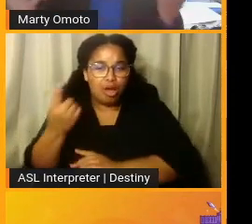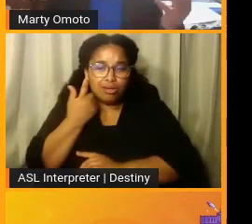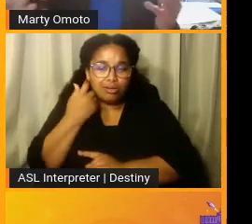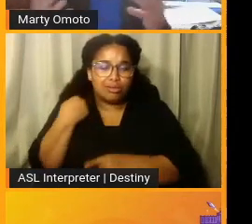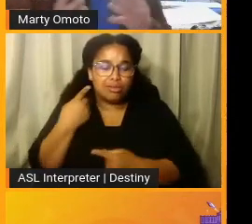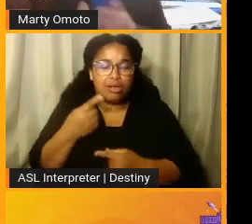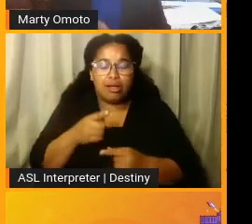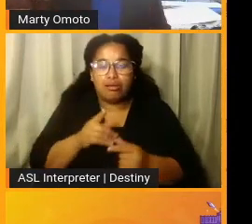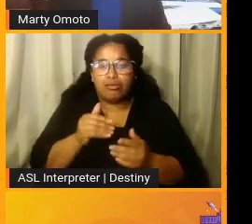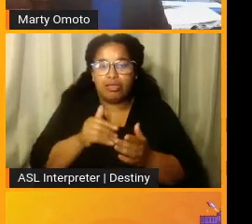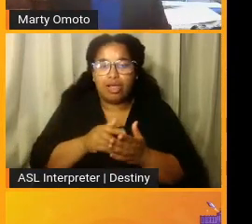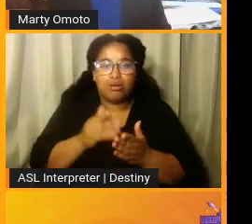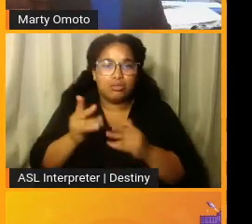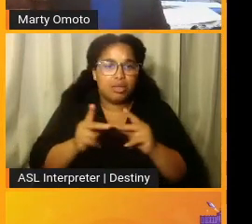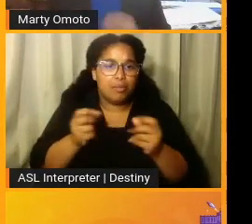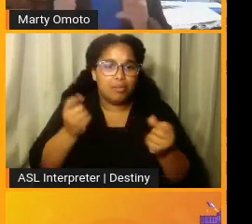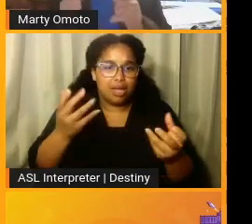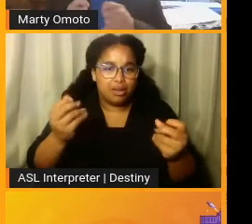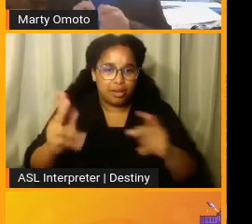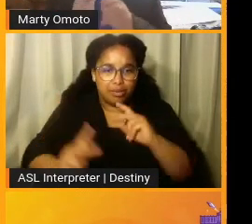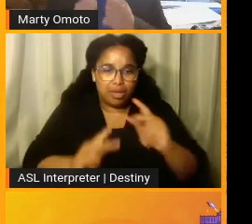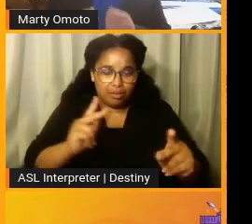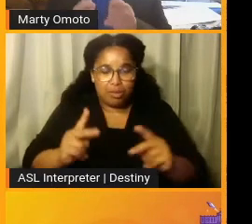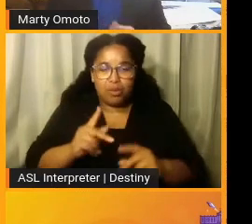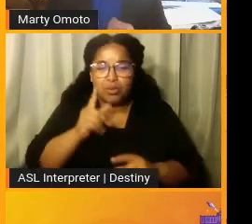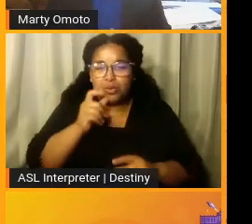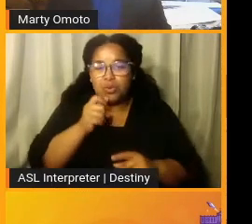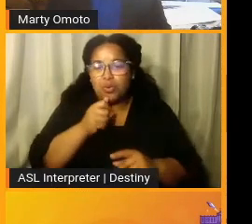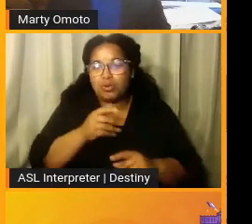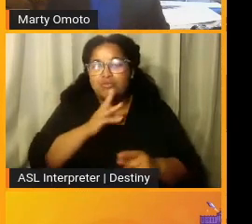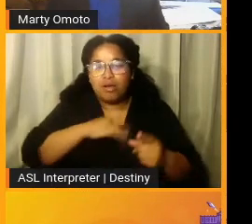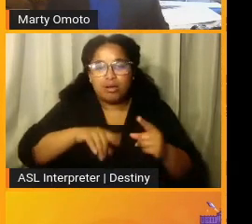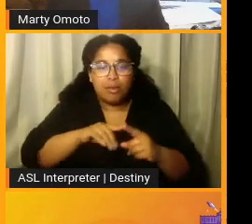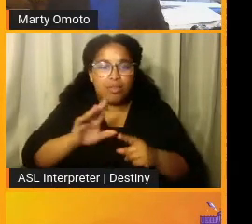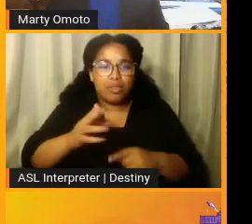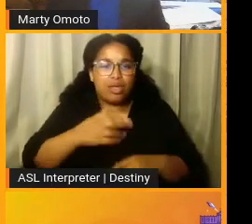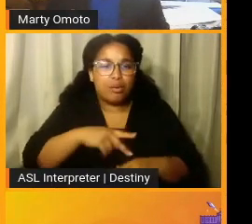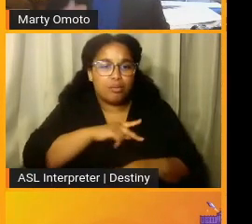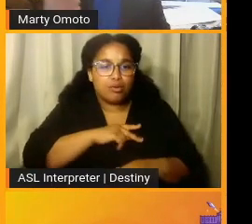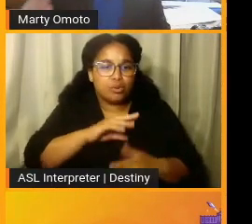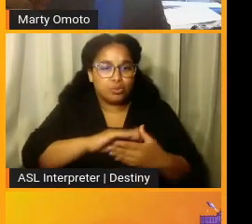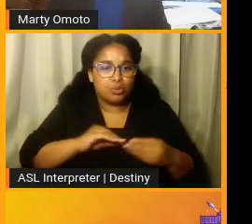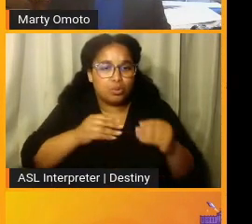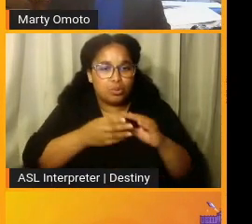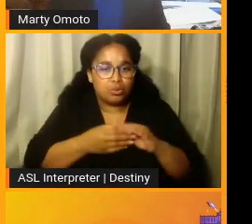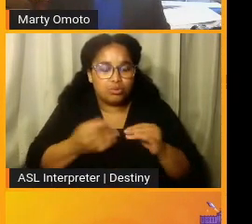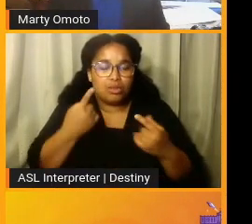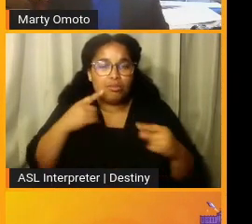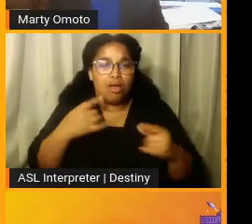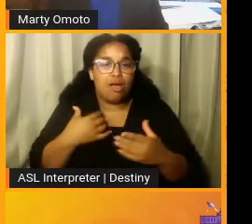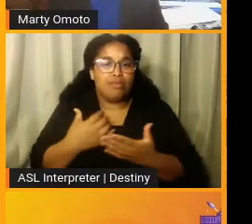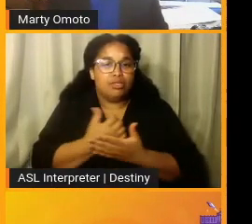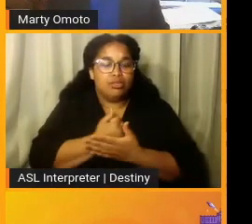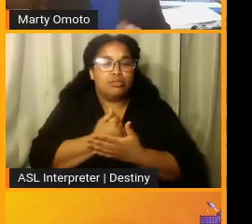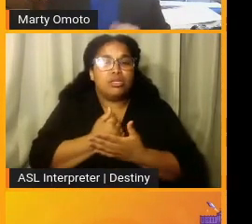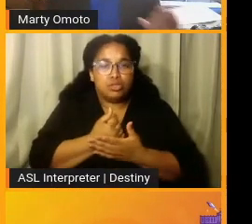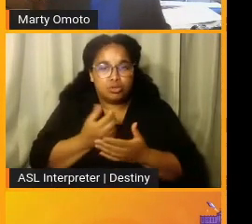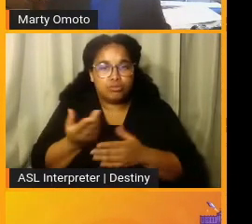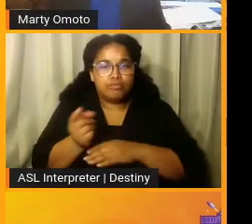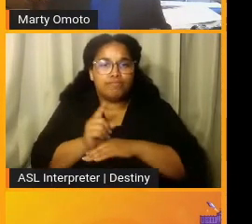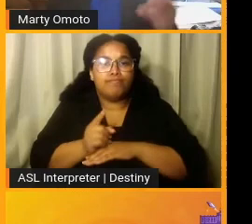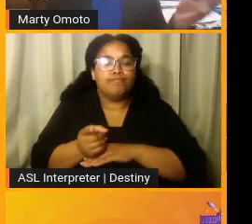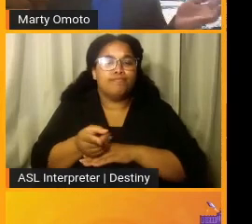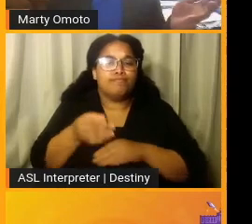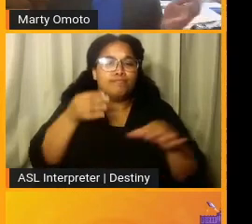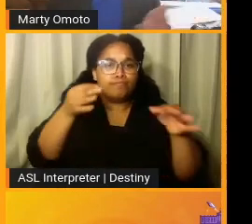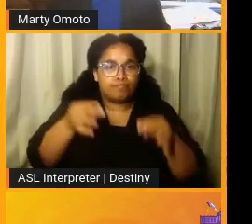hundreds and thousands of people who were talking about their personal stories when they had a chance to do that at the state capitol and to their